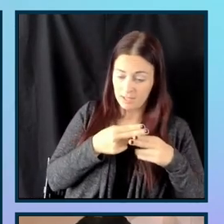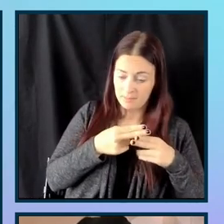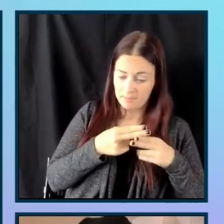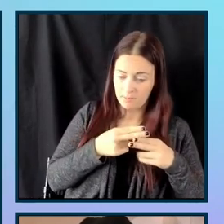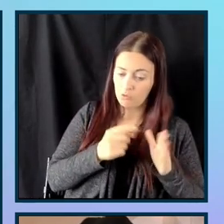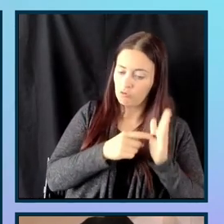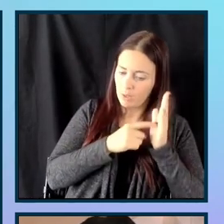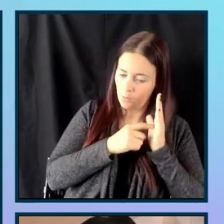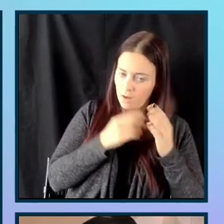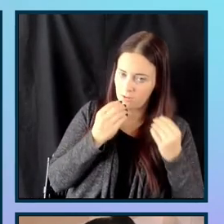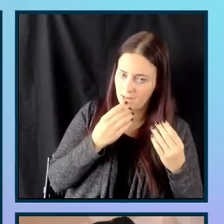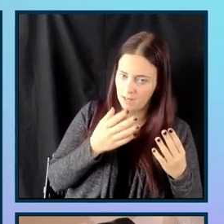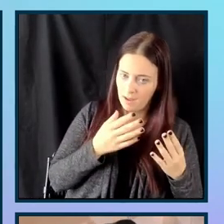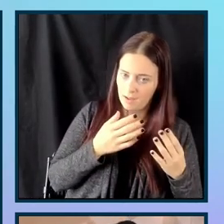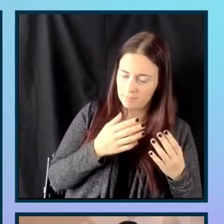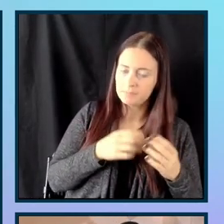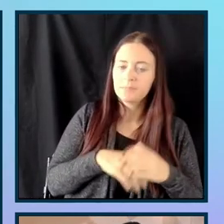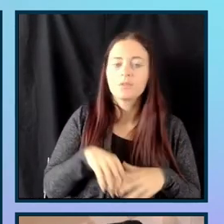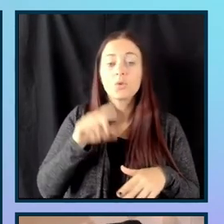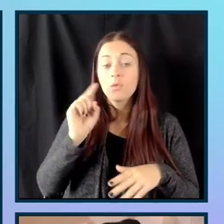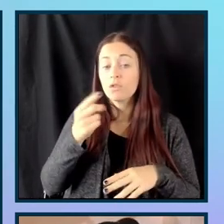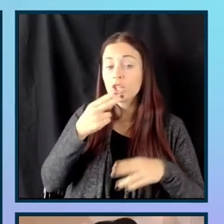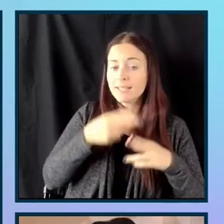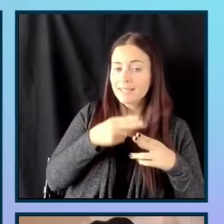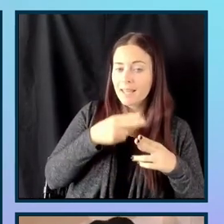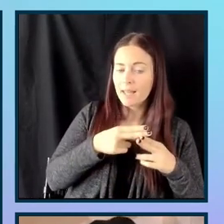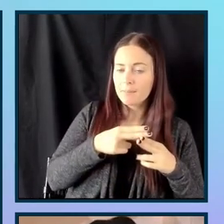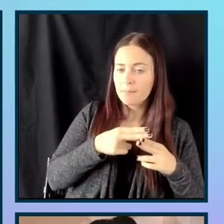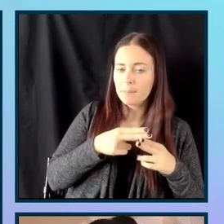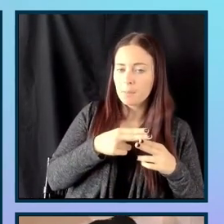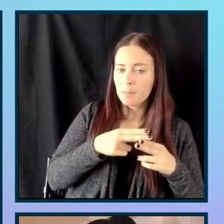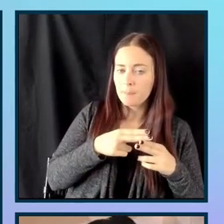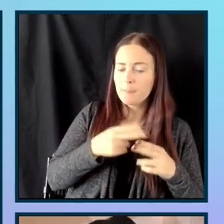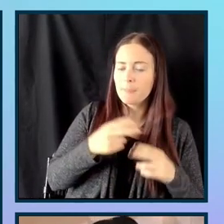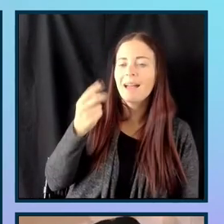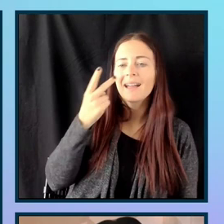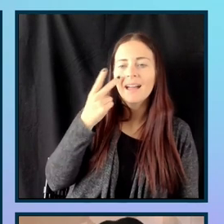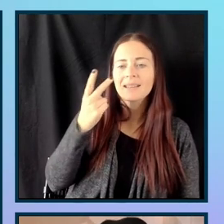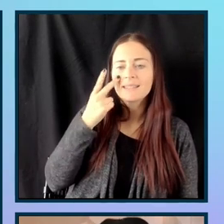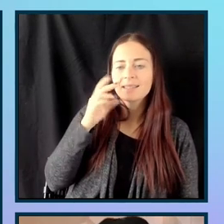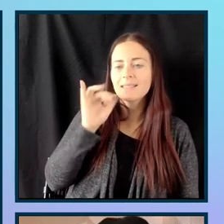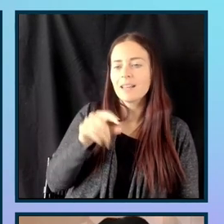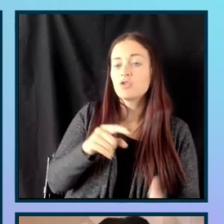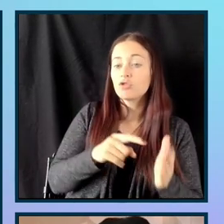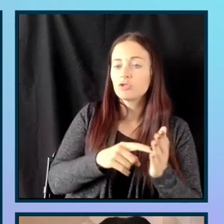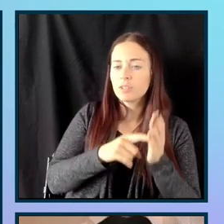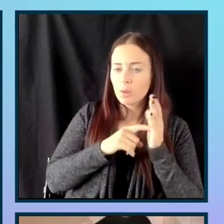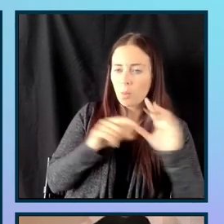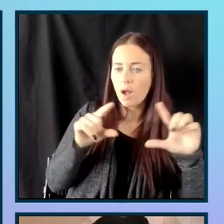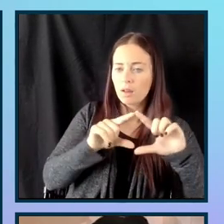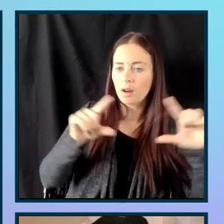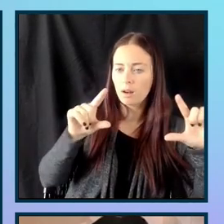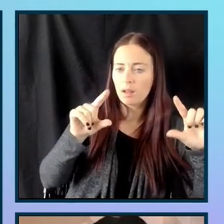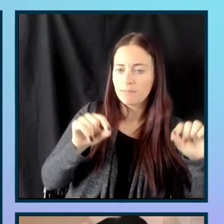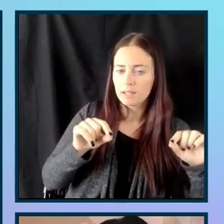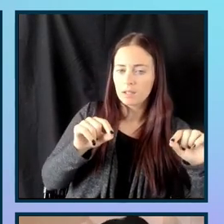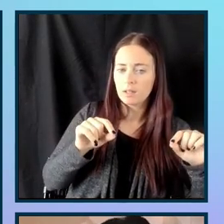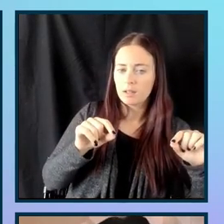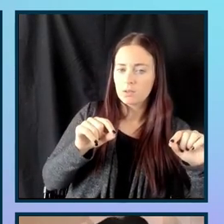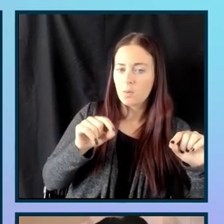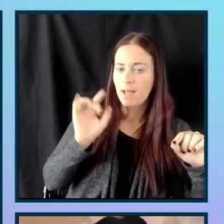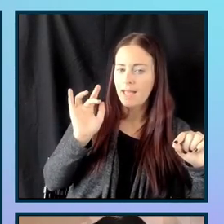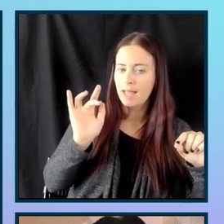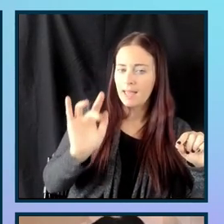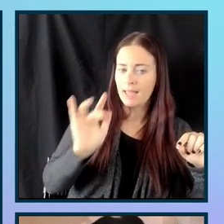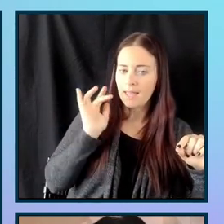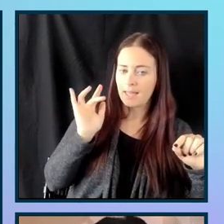So, I see that the first name is a required field, and I'm going to just hit enter so that the form submits.